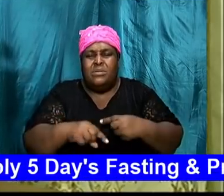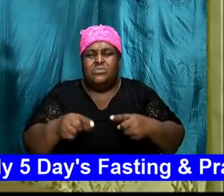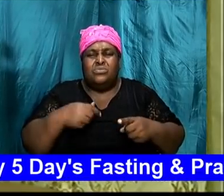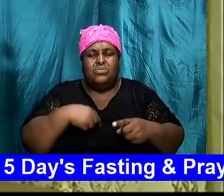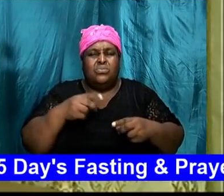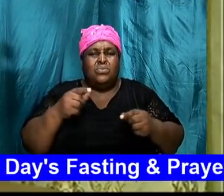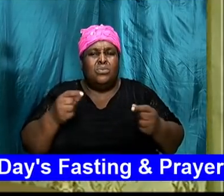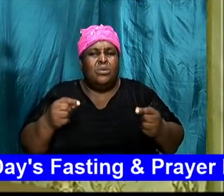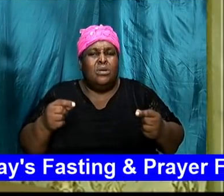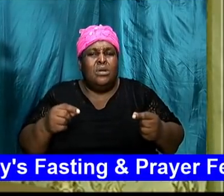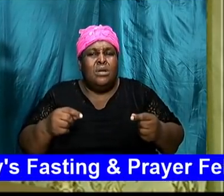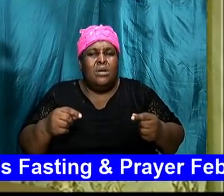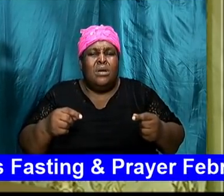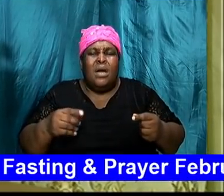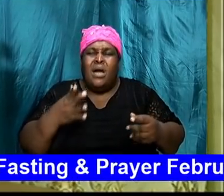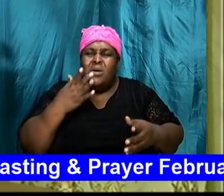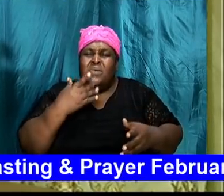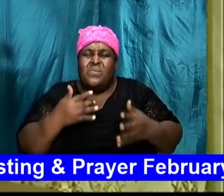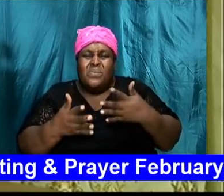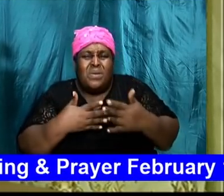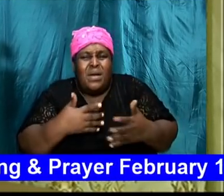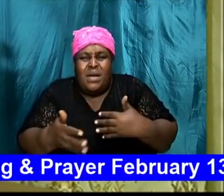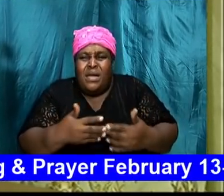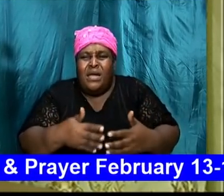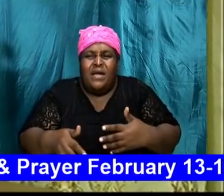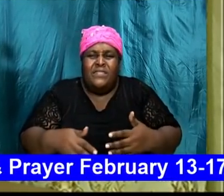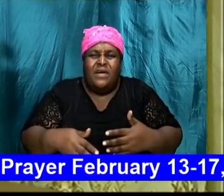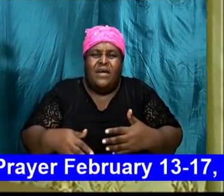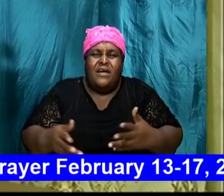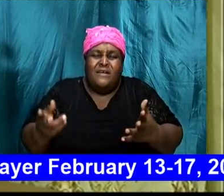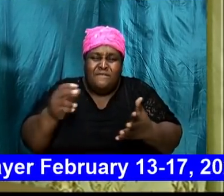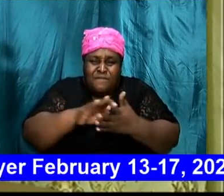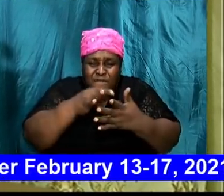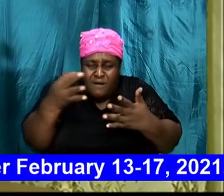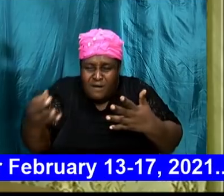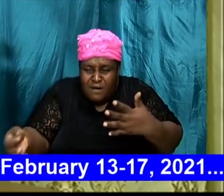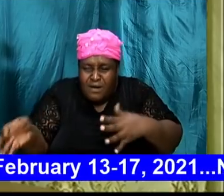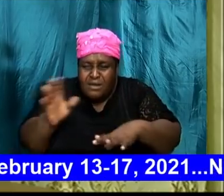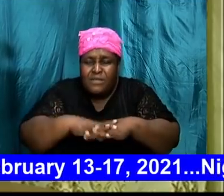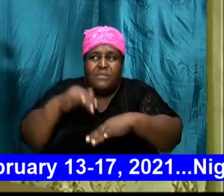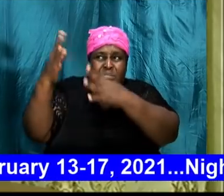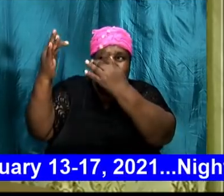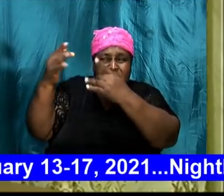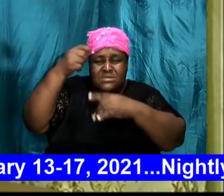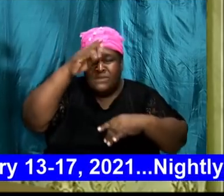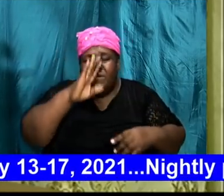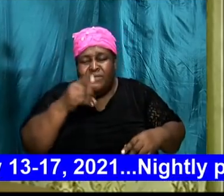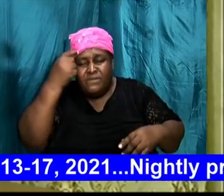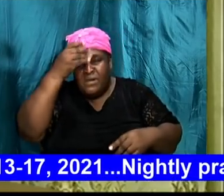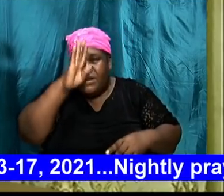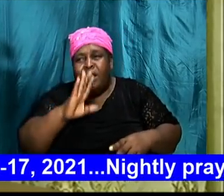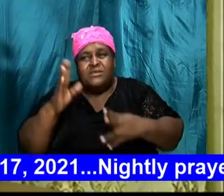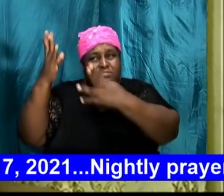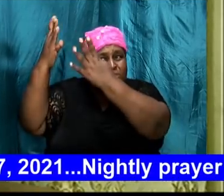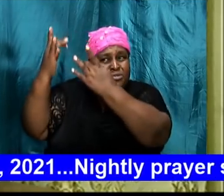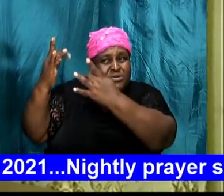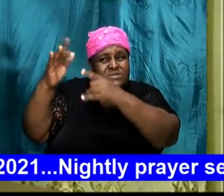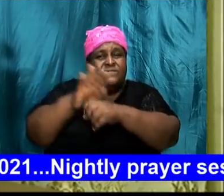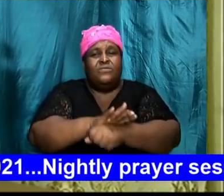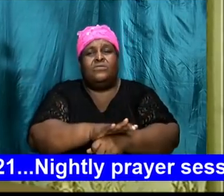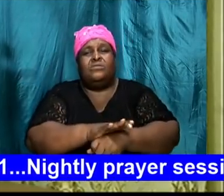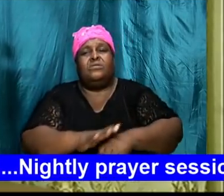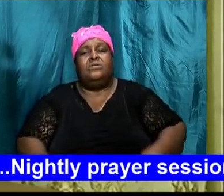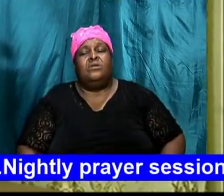to fall on the mercies of God because he is a merciful God and God sent